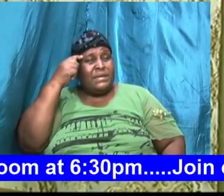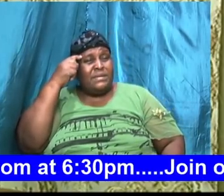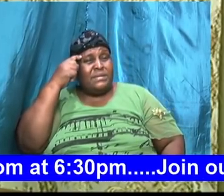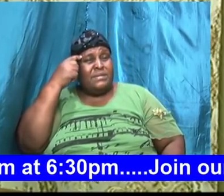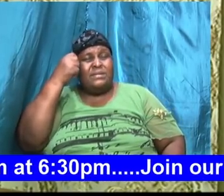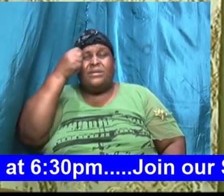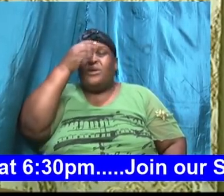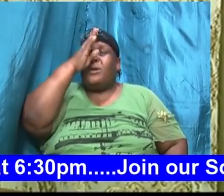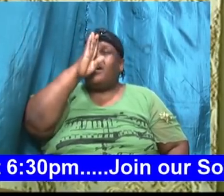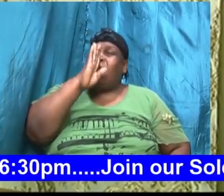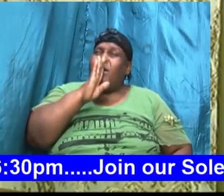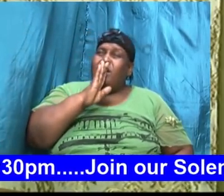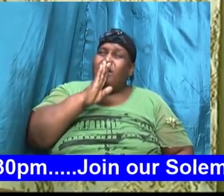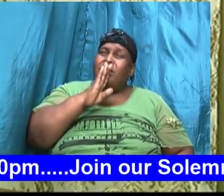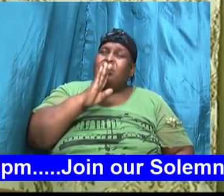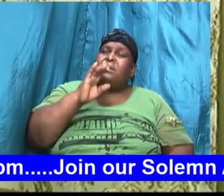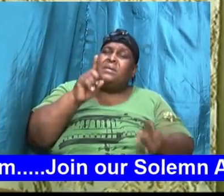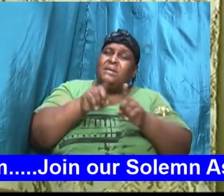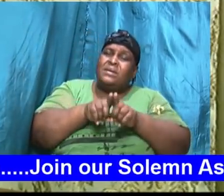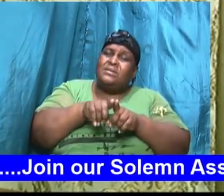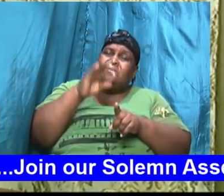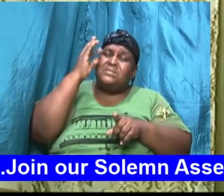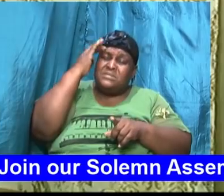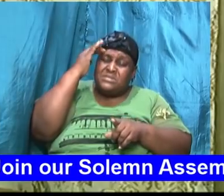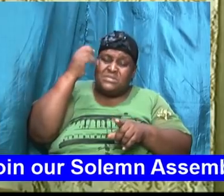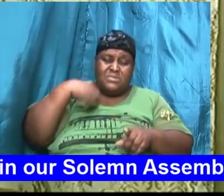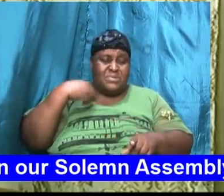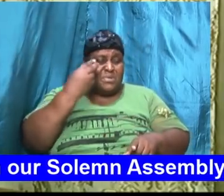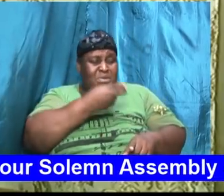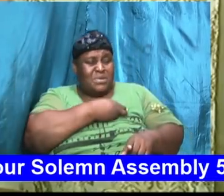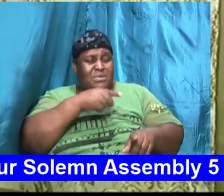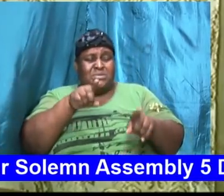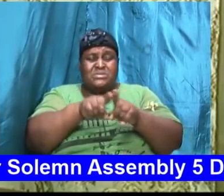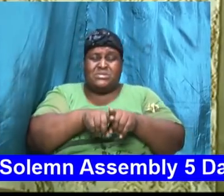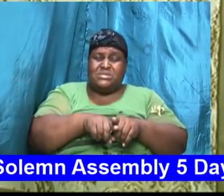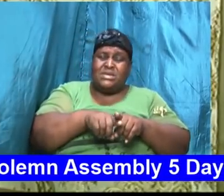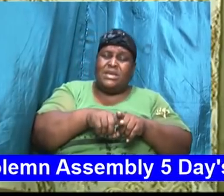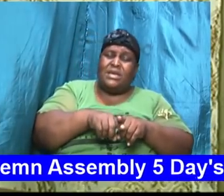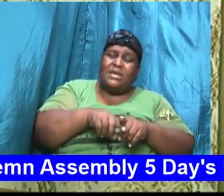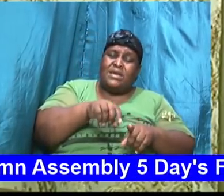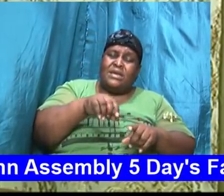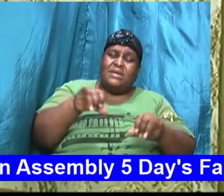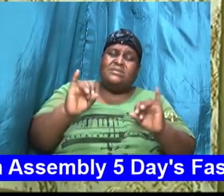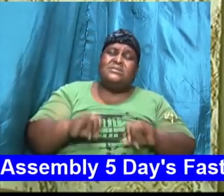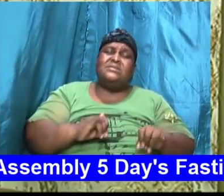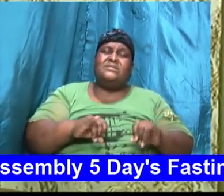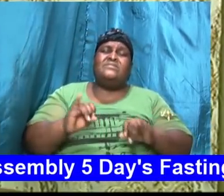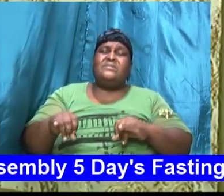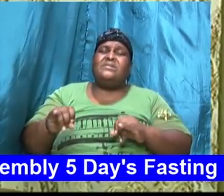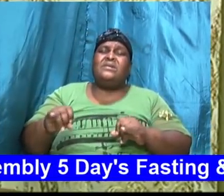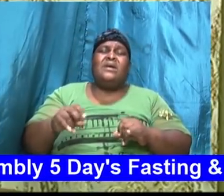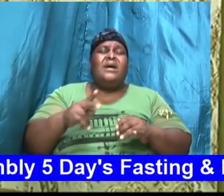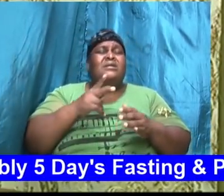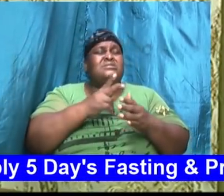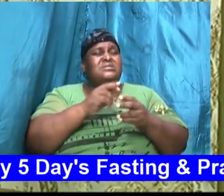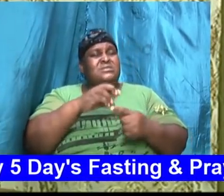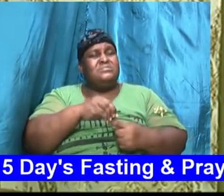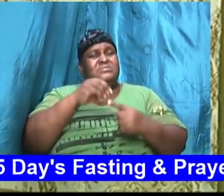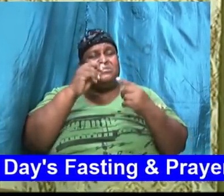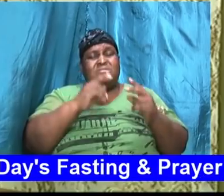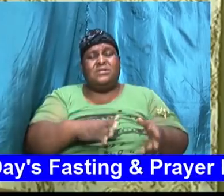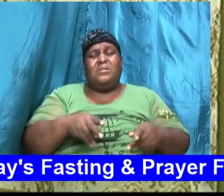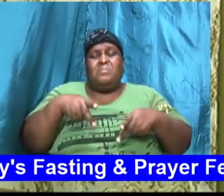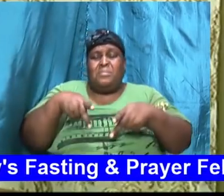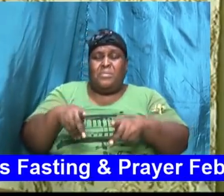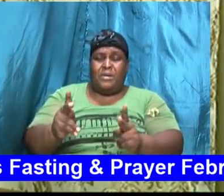God as it pertains to us as individuals has a particular way he has a particular part